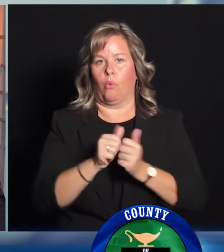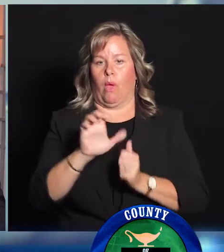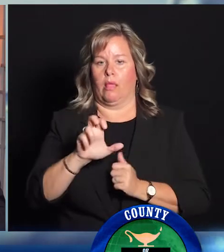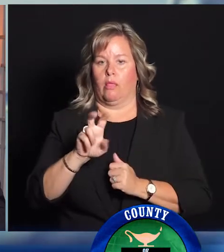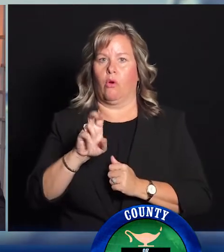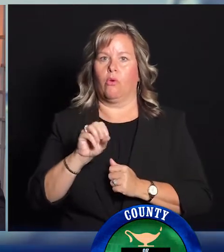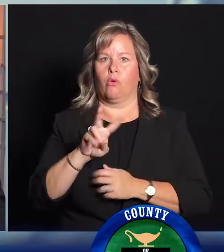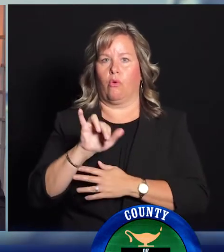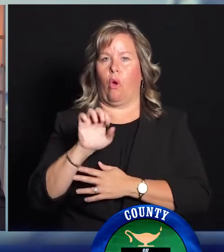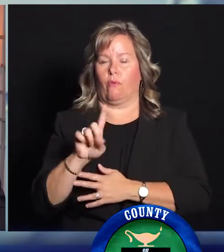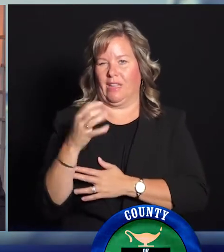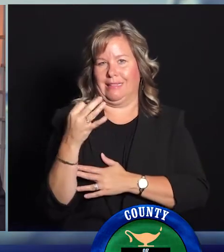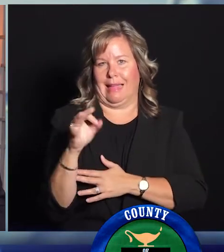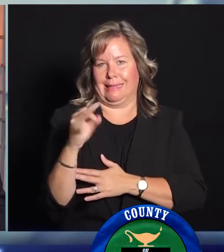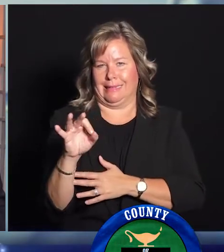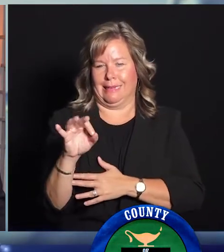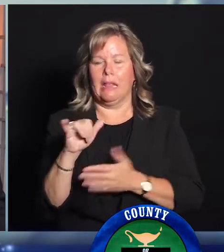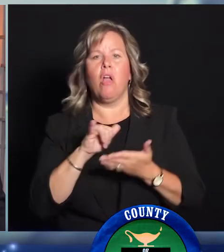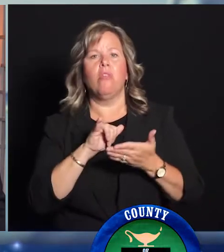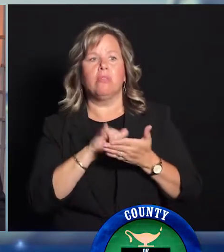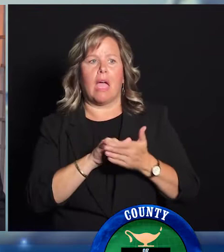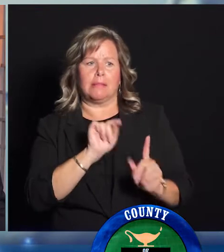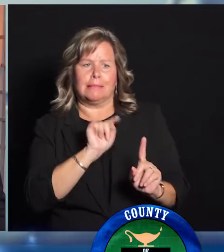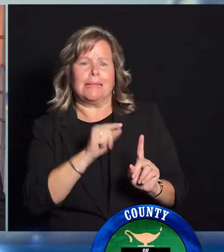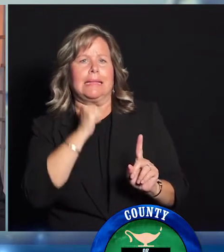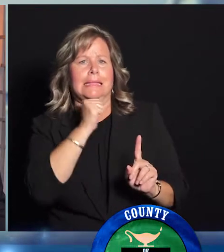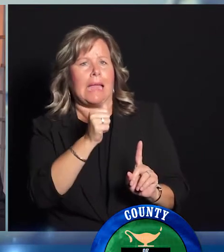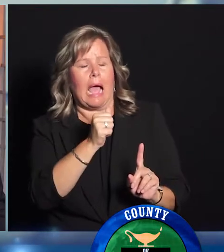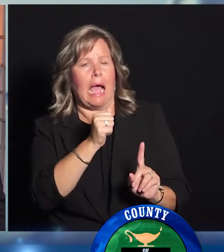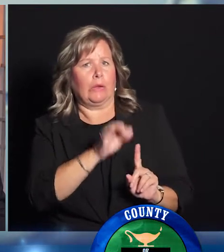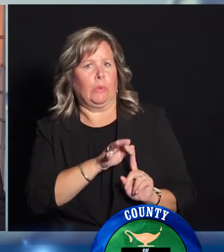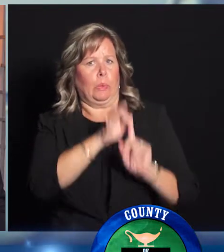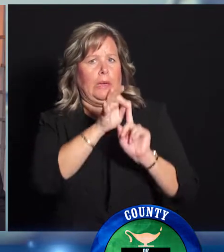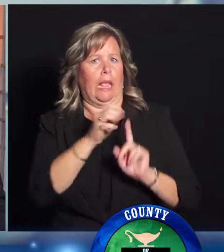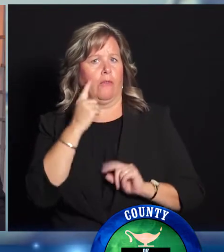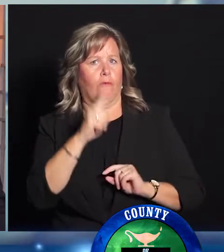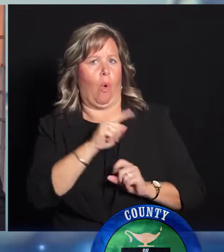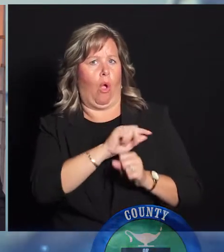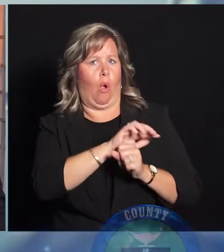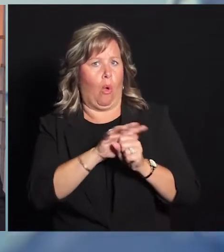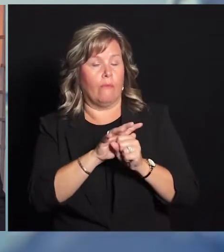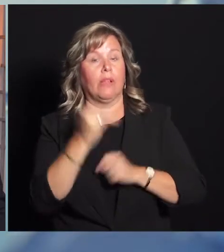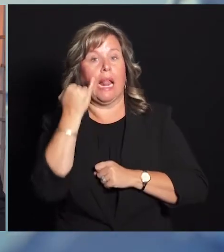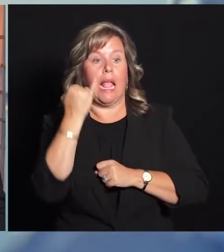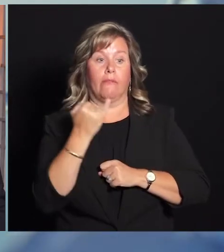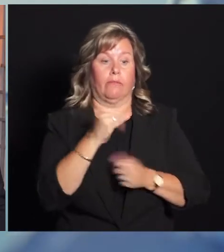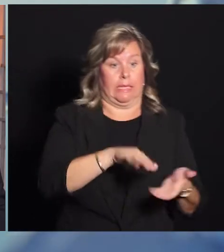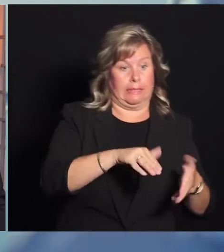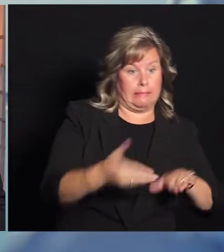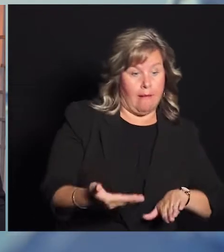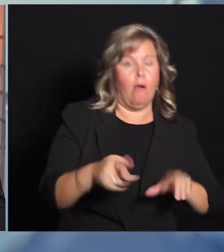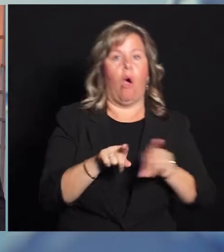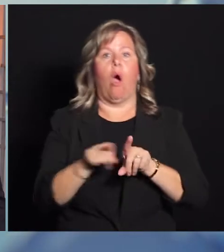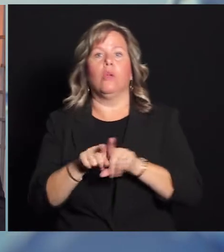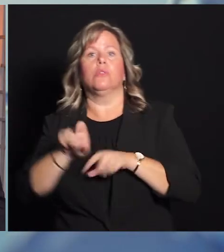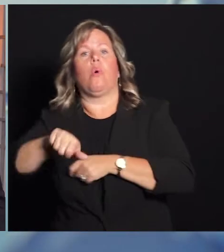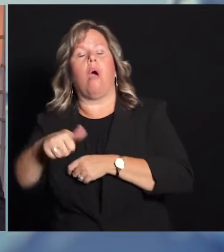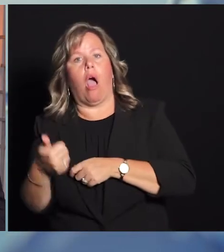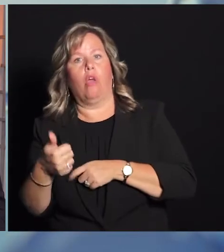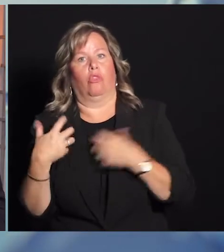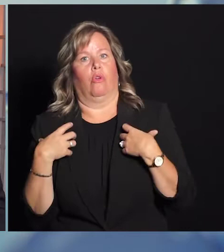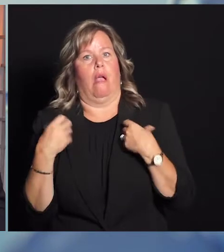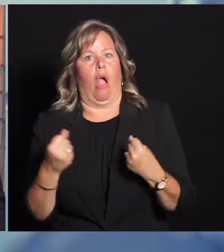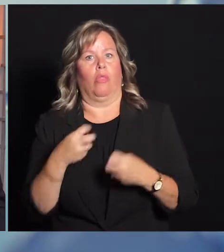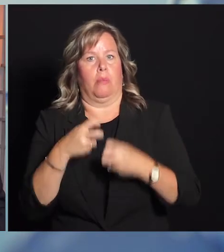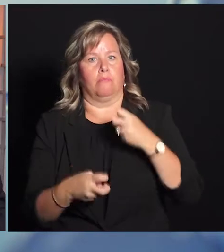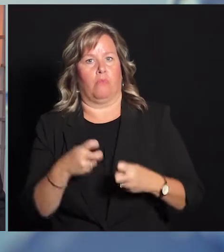so it's not surprising to us, and it's not unique to COVID-19, that when someone dies of this, that other things are